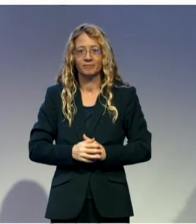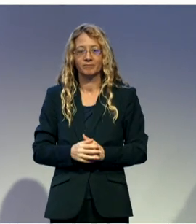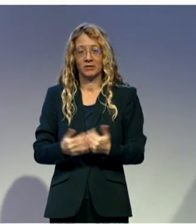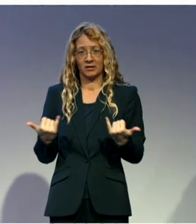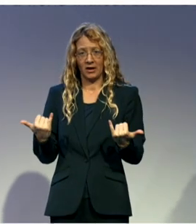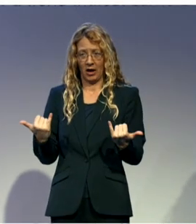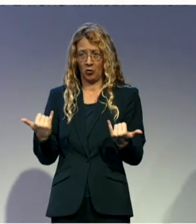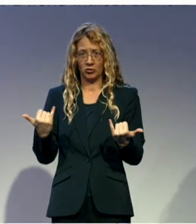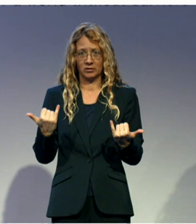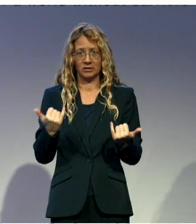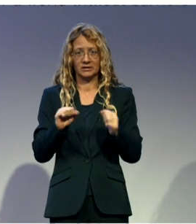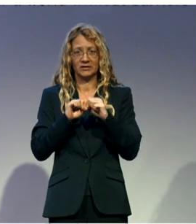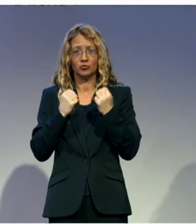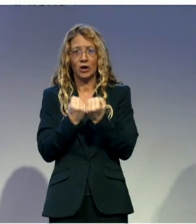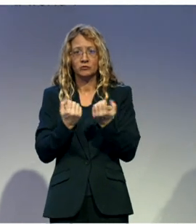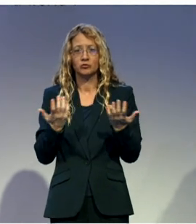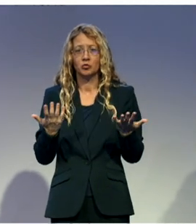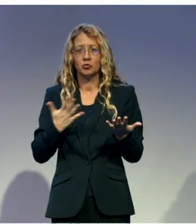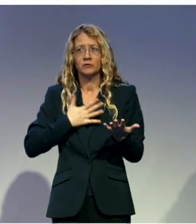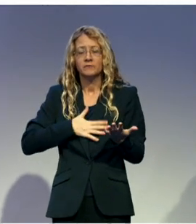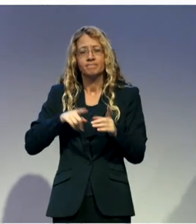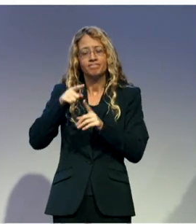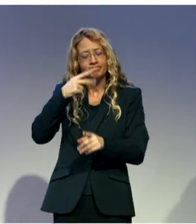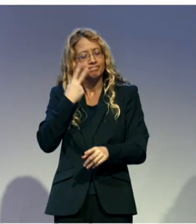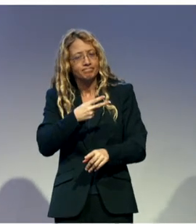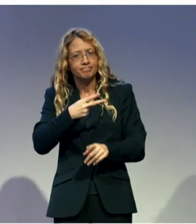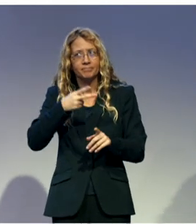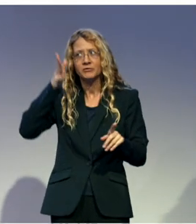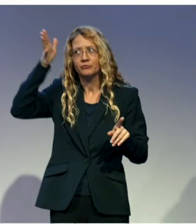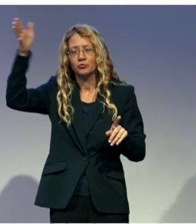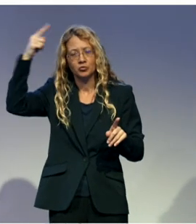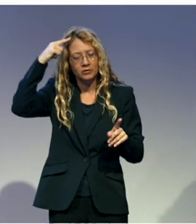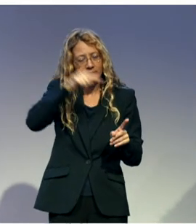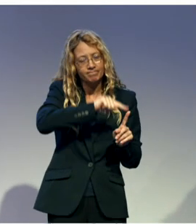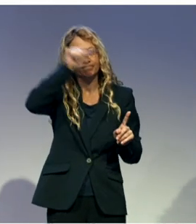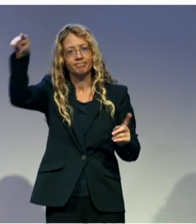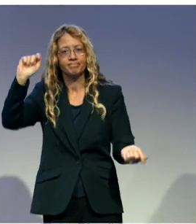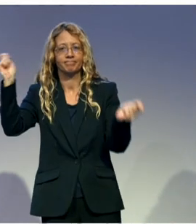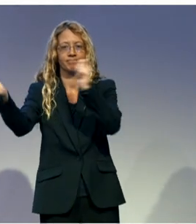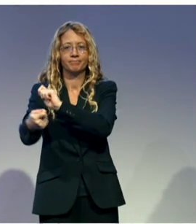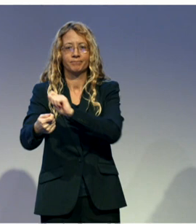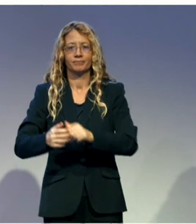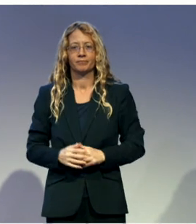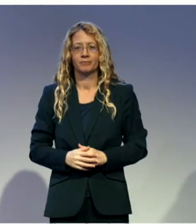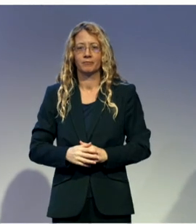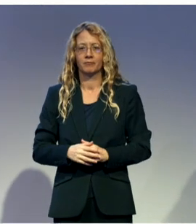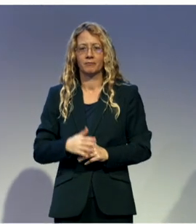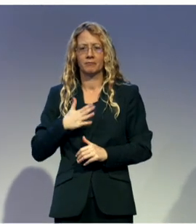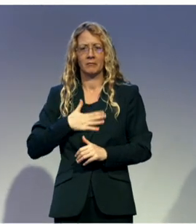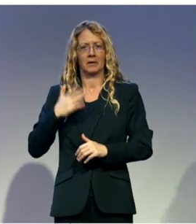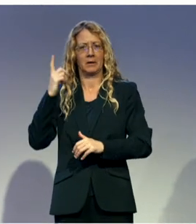forward. I should maybe start by talking about the organization itself,